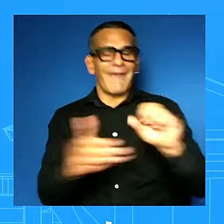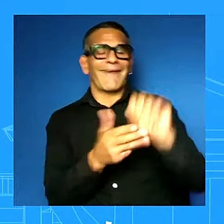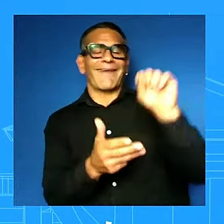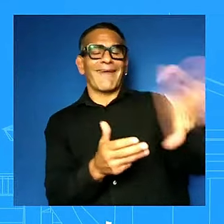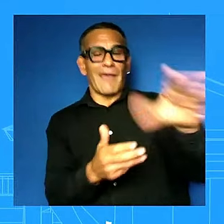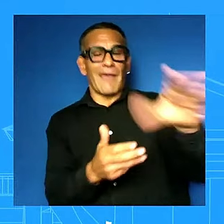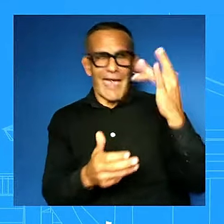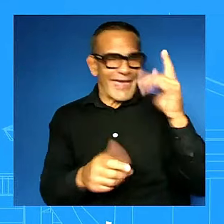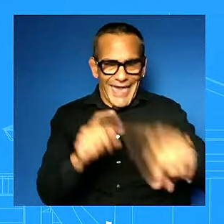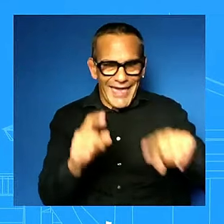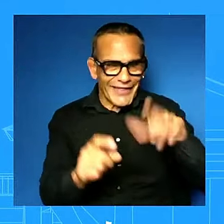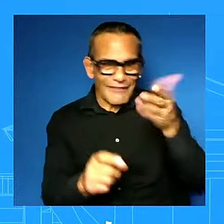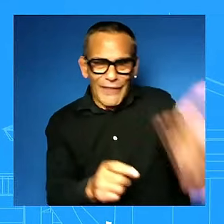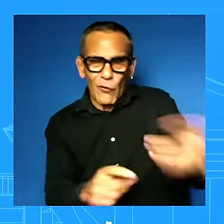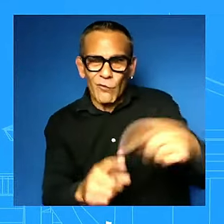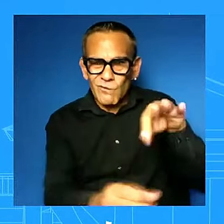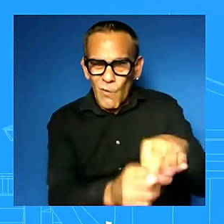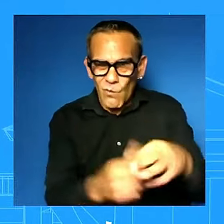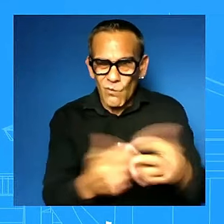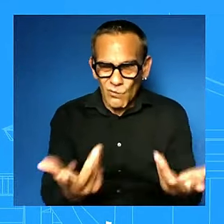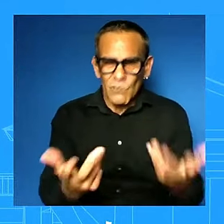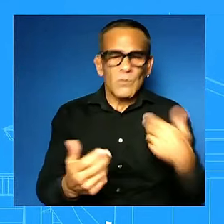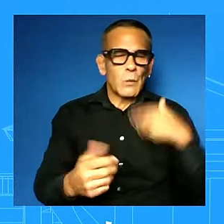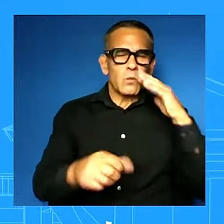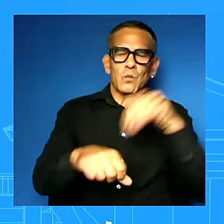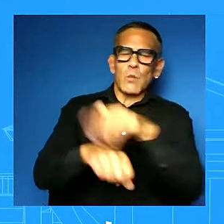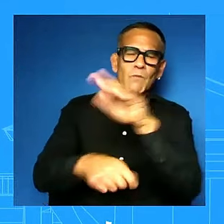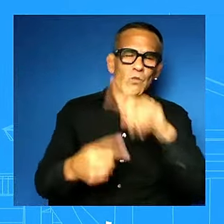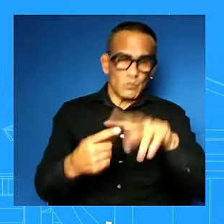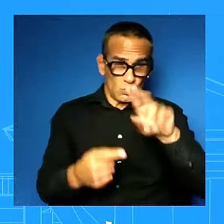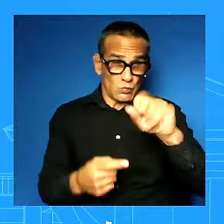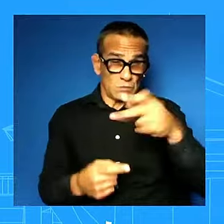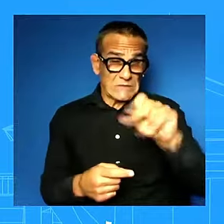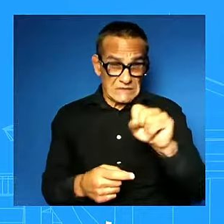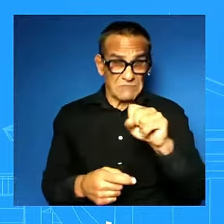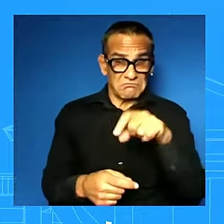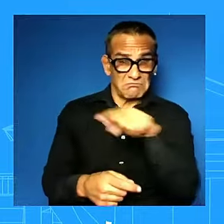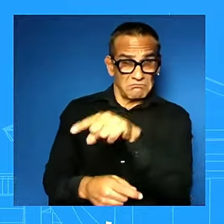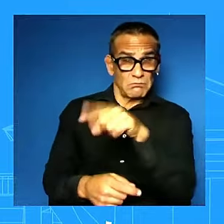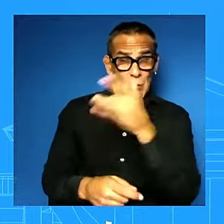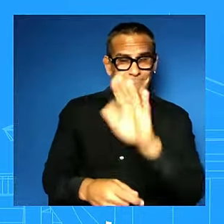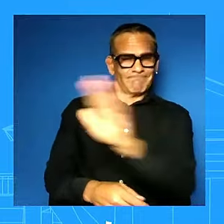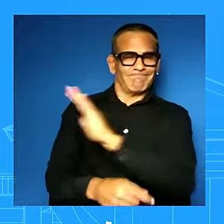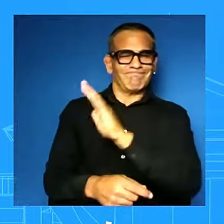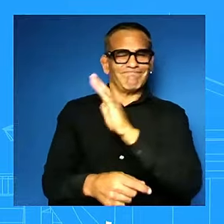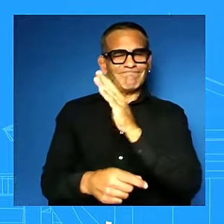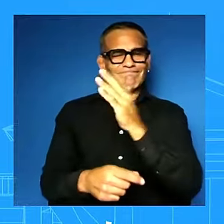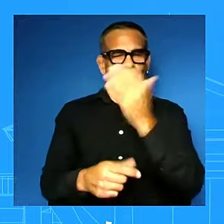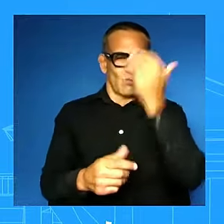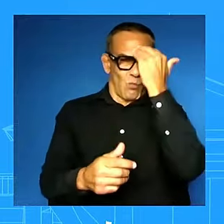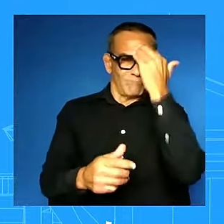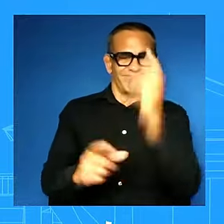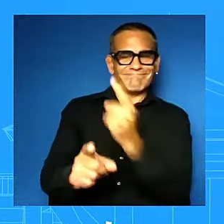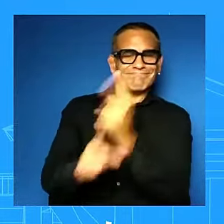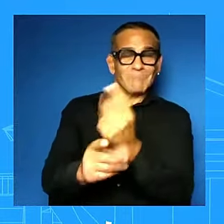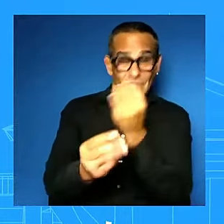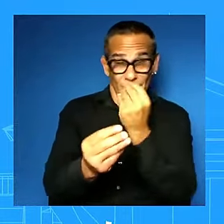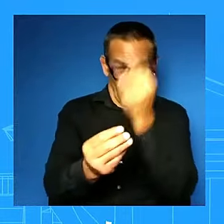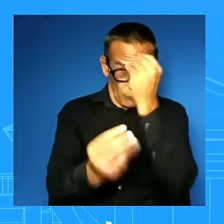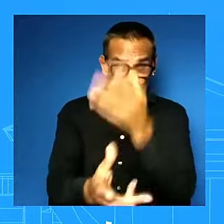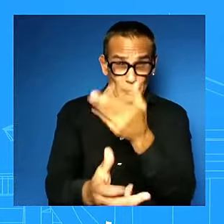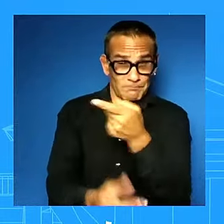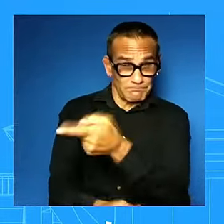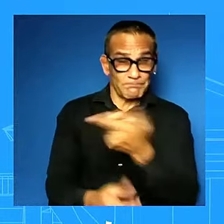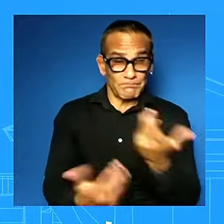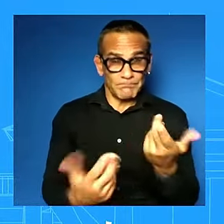to to um the u.s postal service on specifics on that okay thank you koreen um the white house has